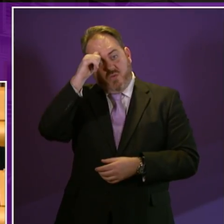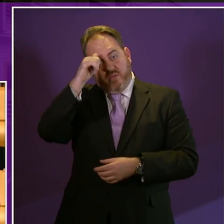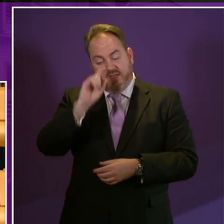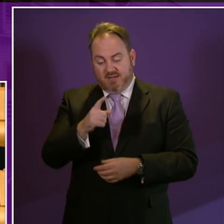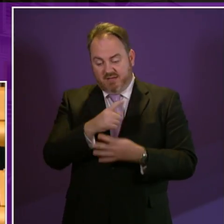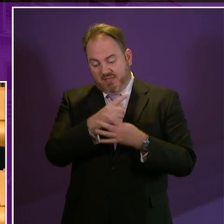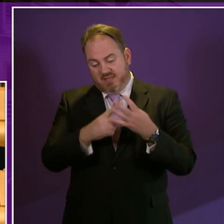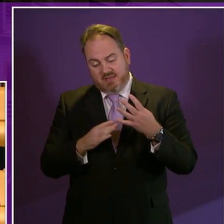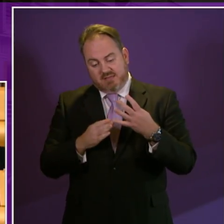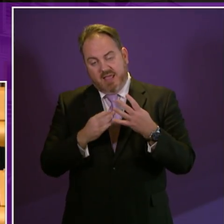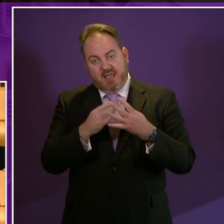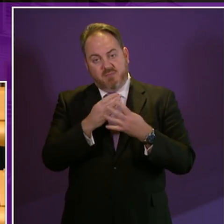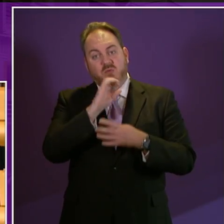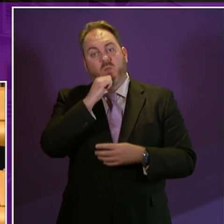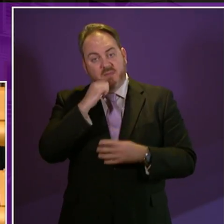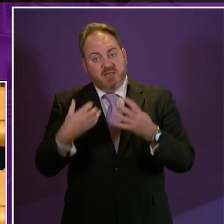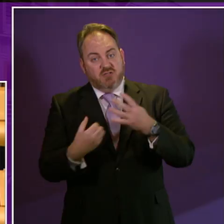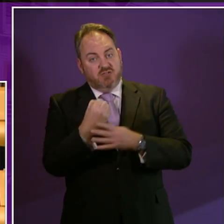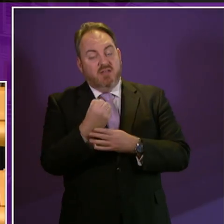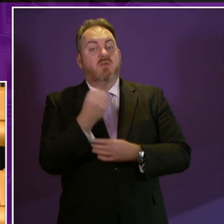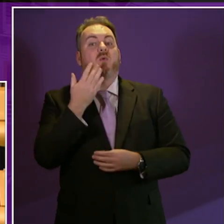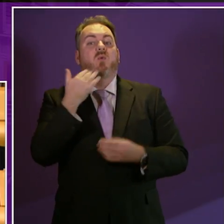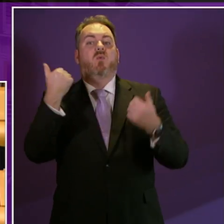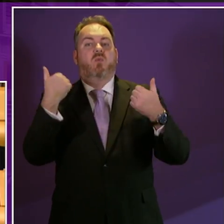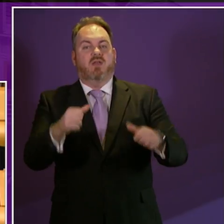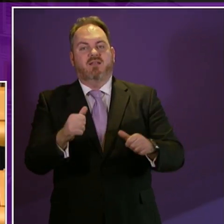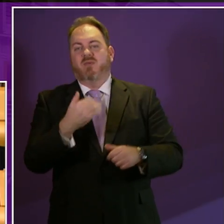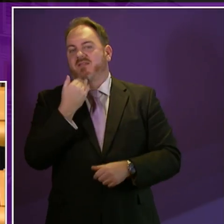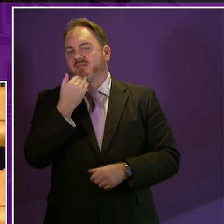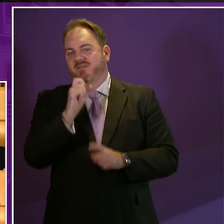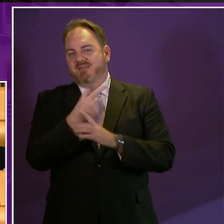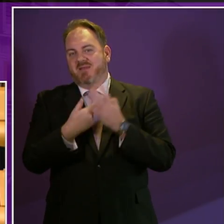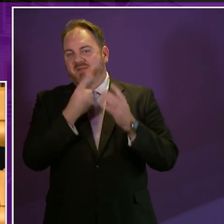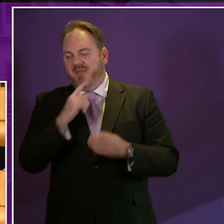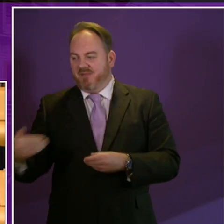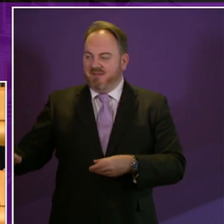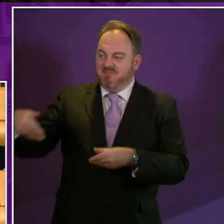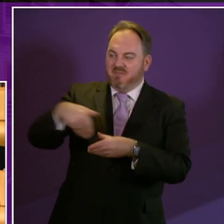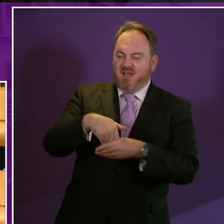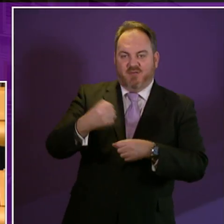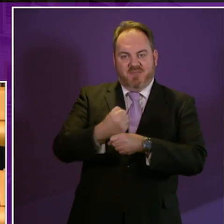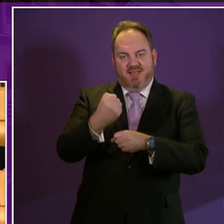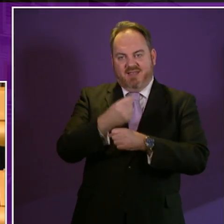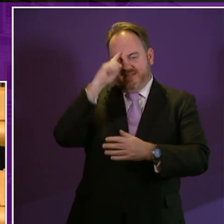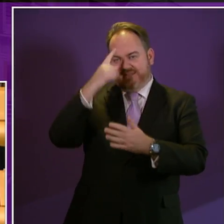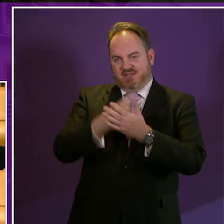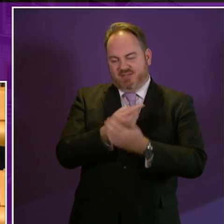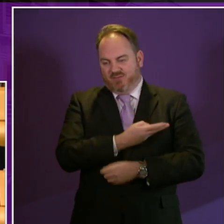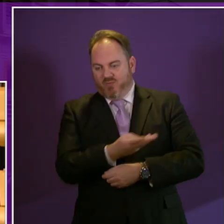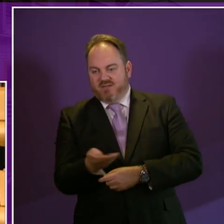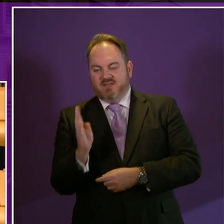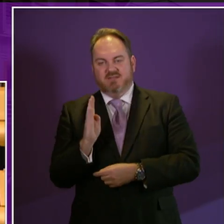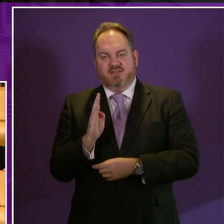only when disabled people are properly represented at all levels of policy making and so this is a positive step